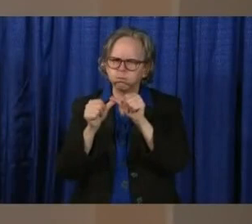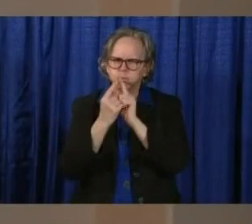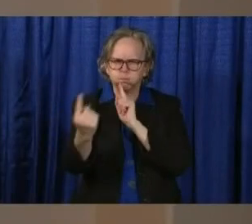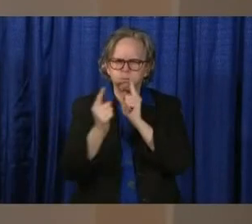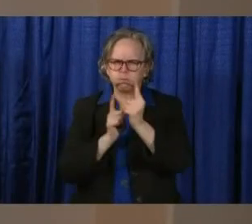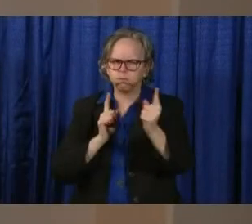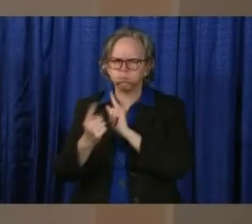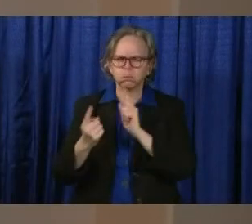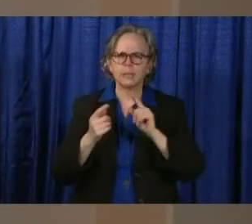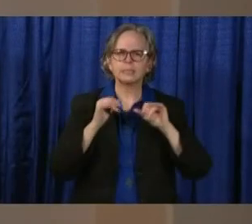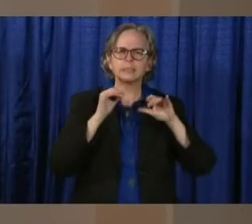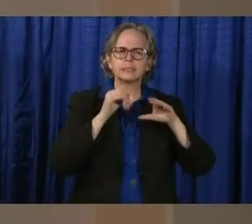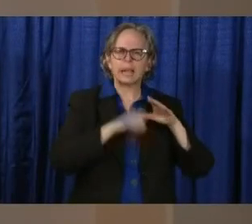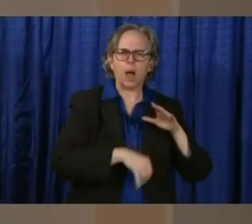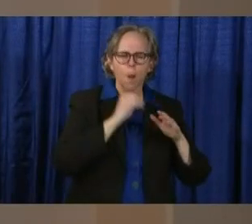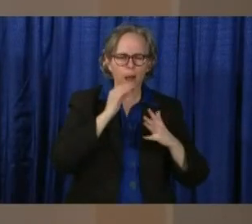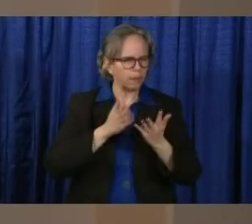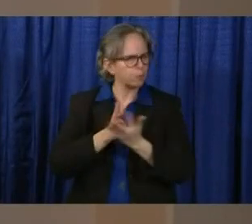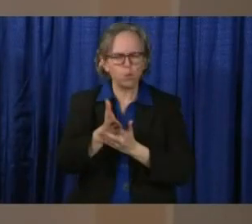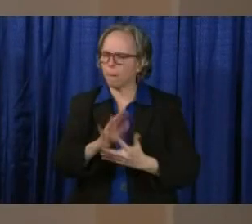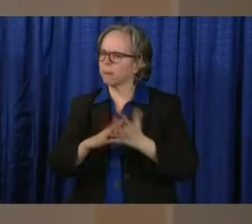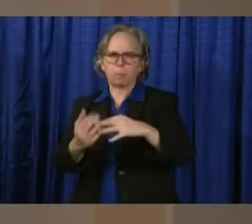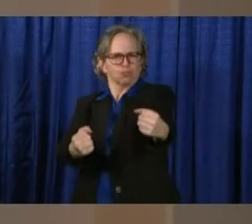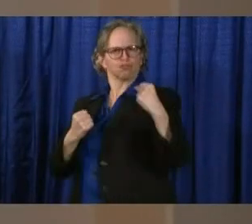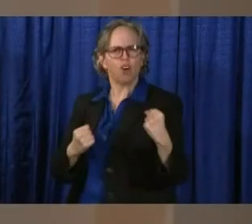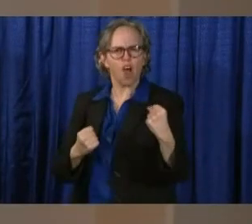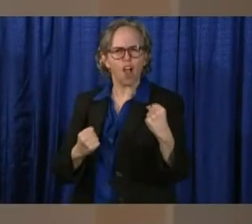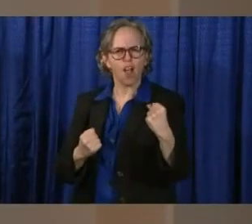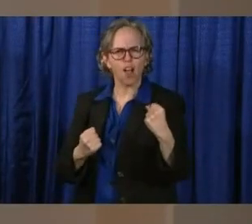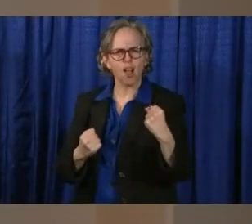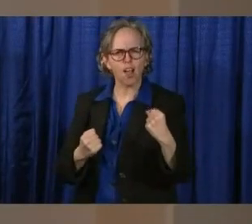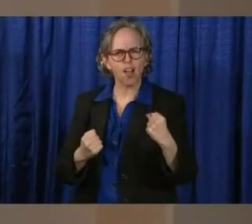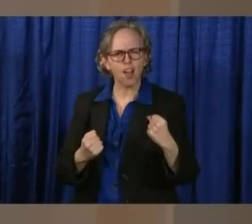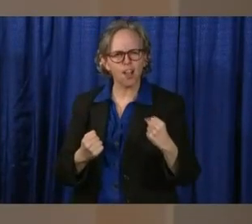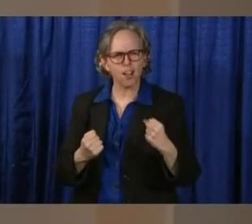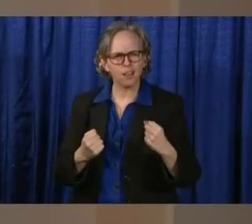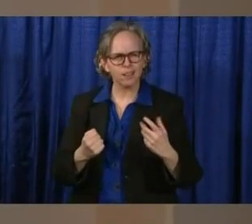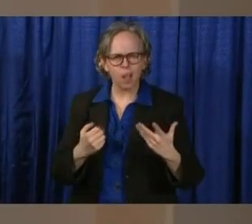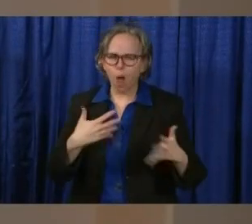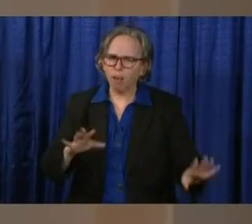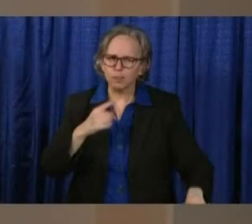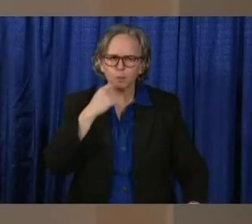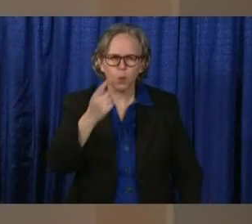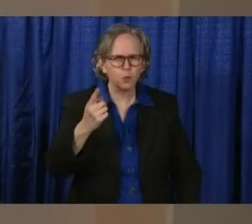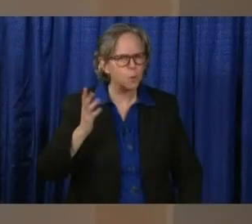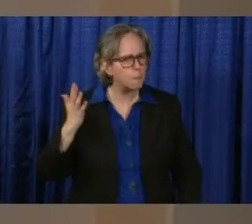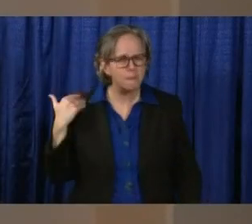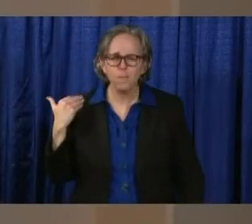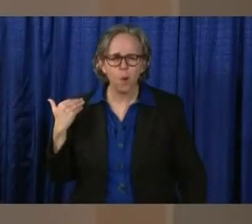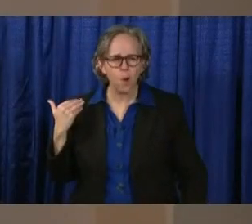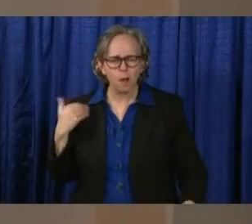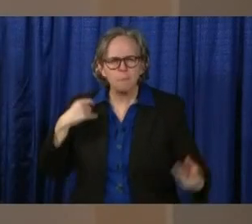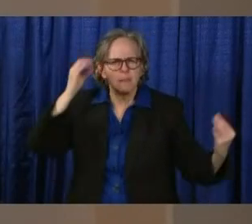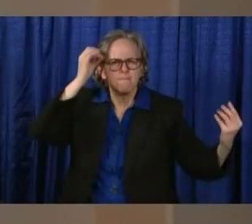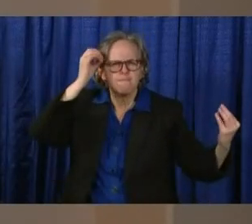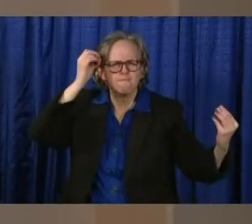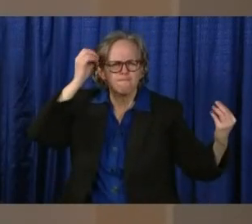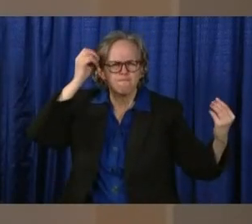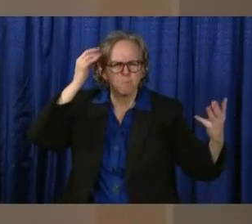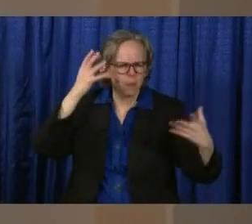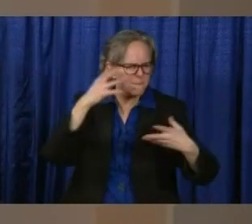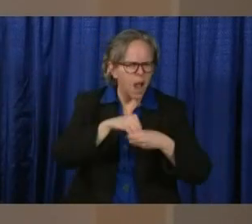it's been discussed here before at our 2 o'clock news conferences that thinking is going into this already. The governor announced the